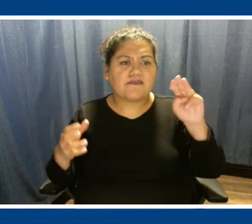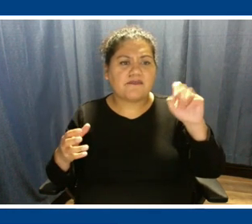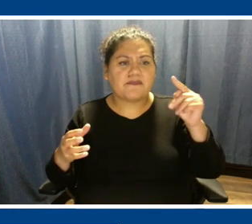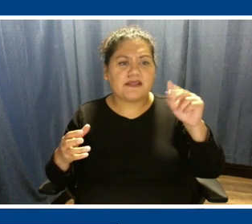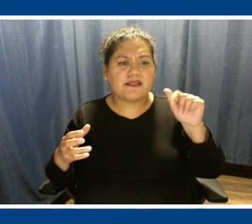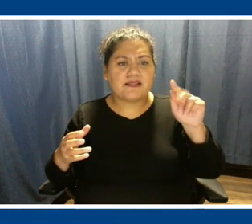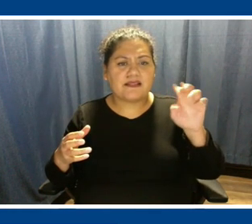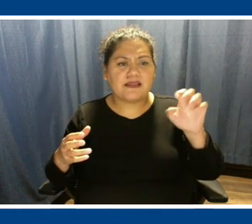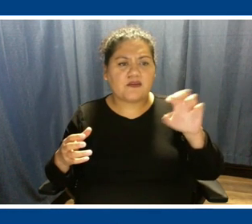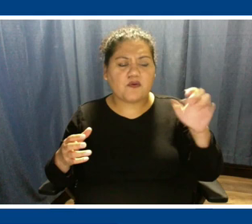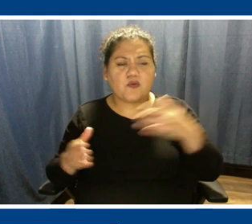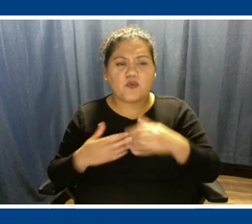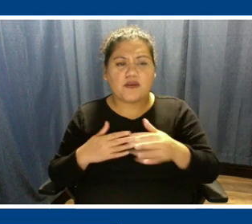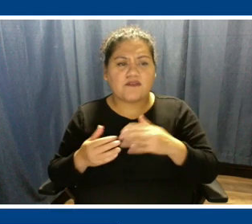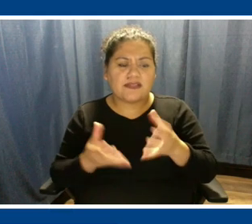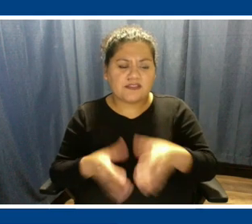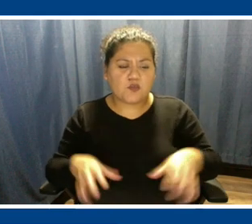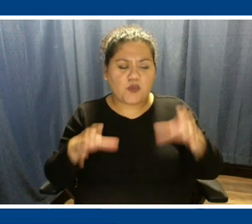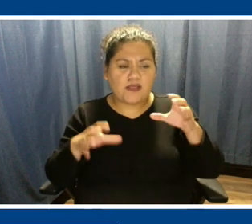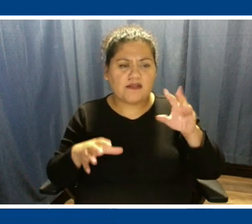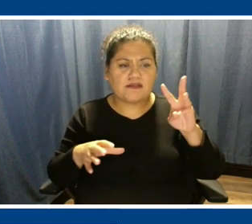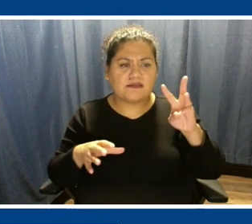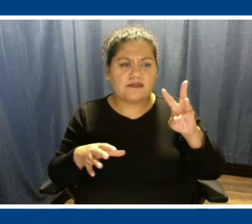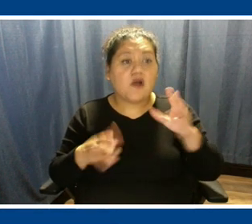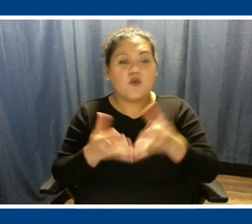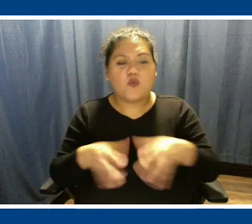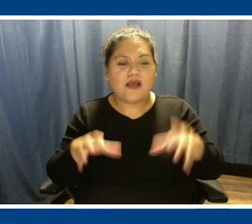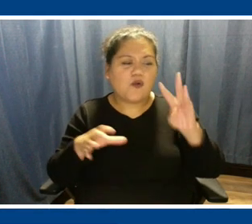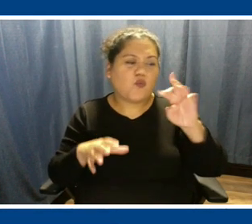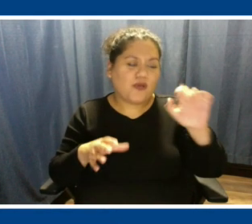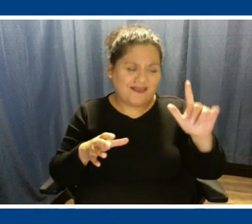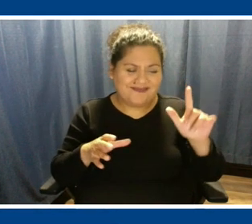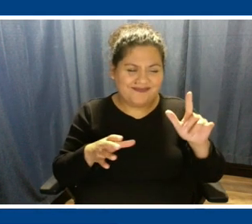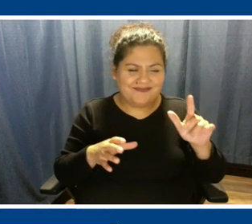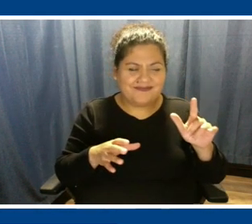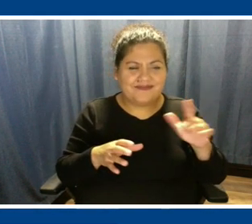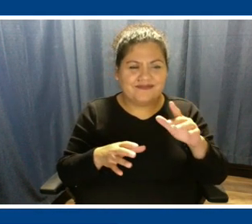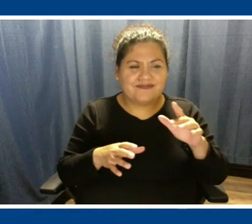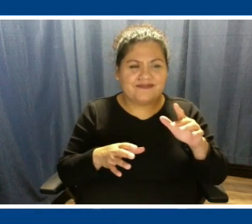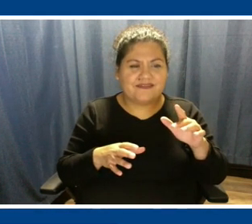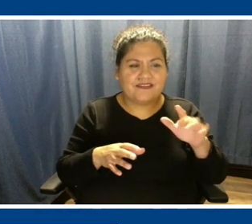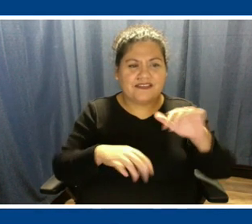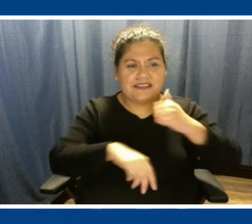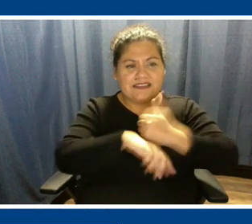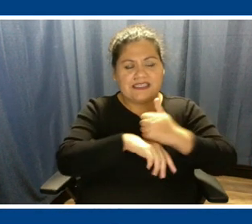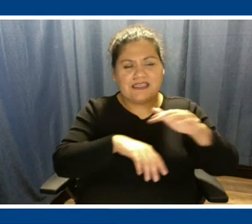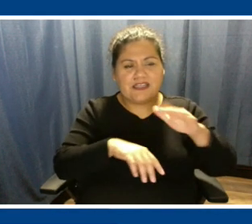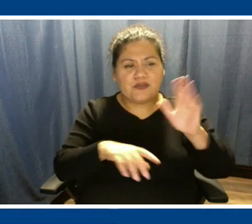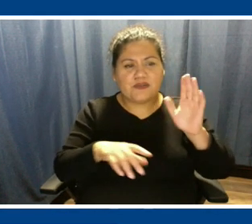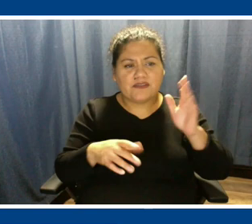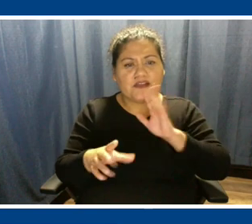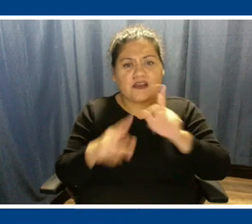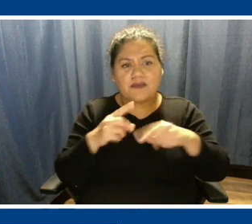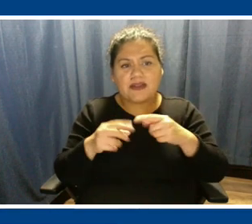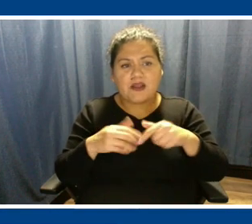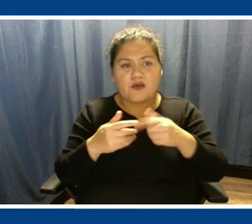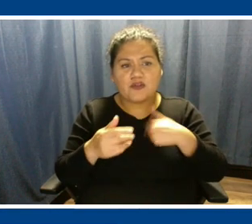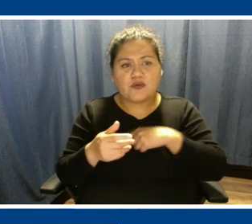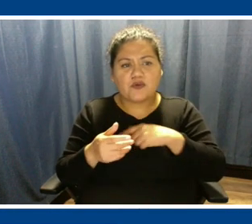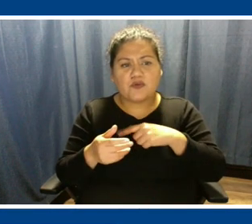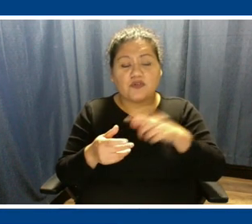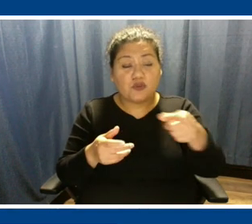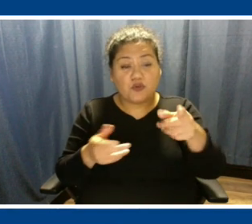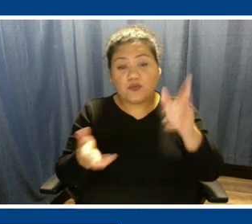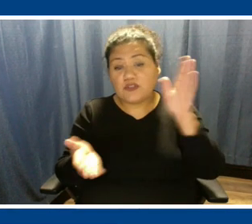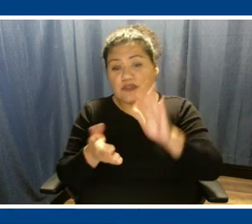these well sites in the storage tanks. So you can talk about how you're reducing our carbon footprint,